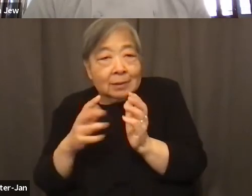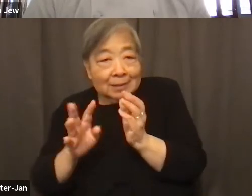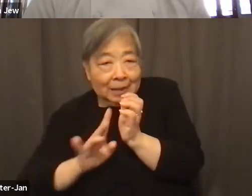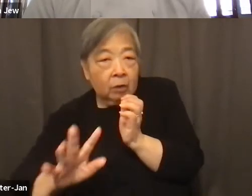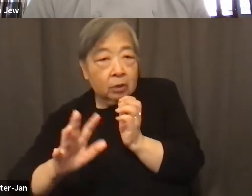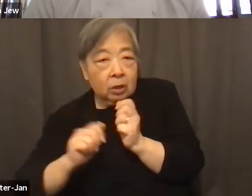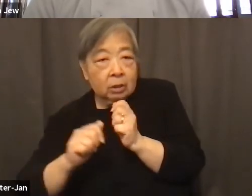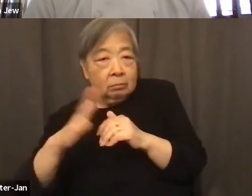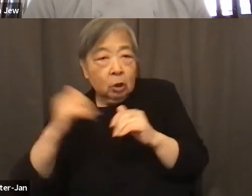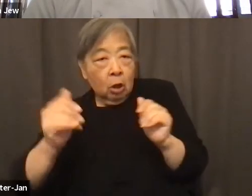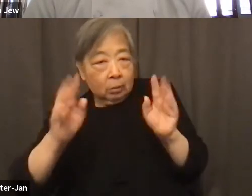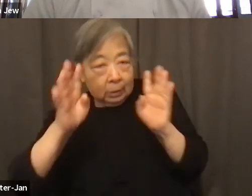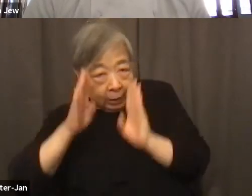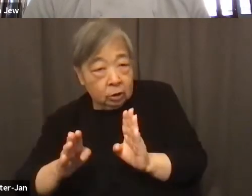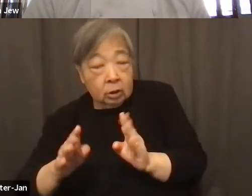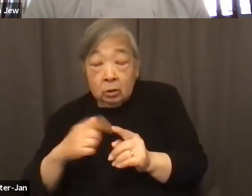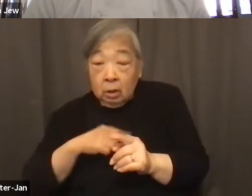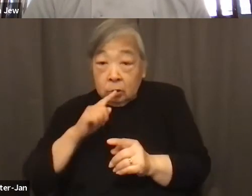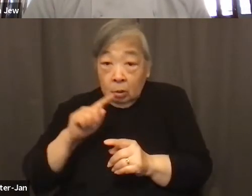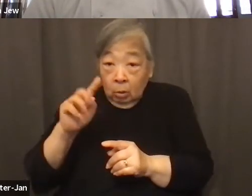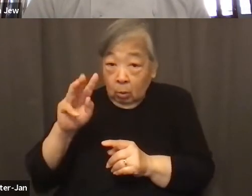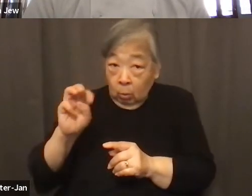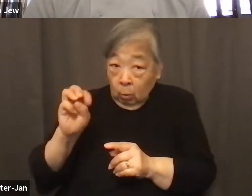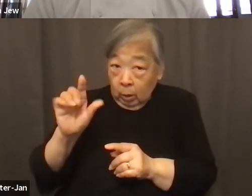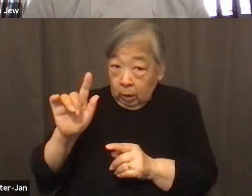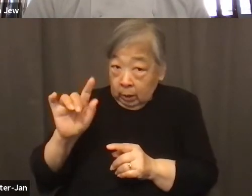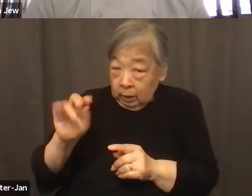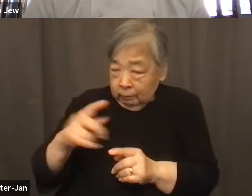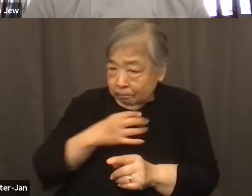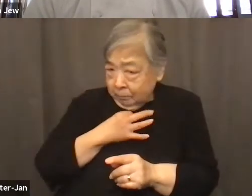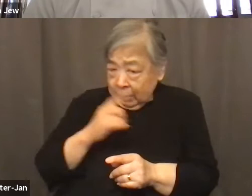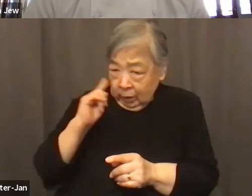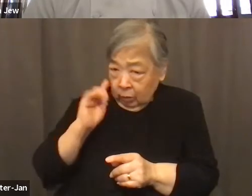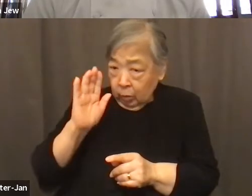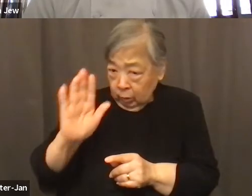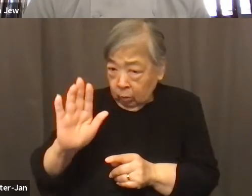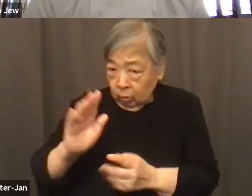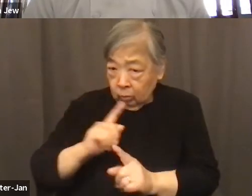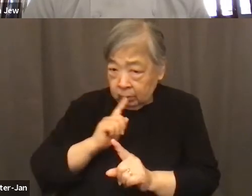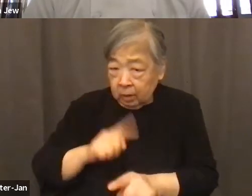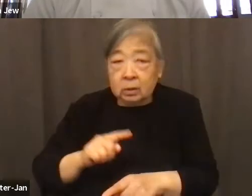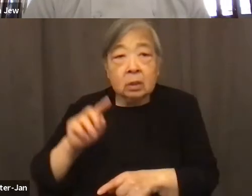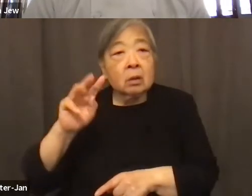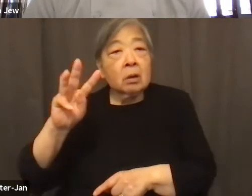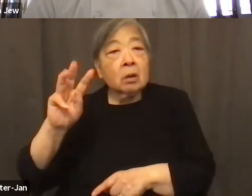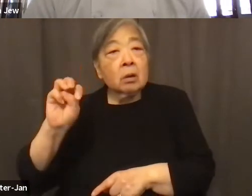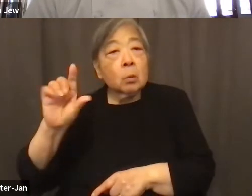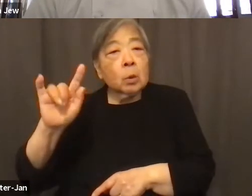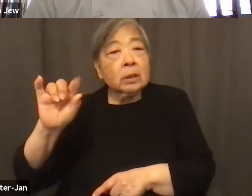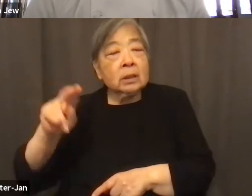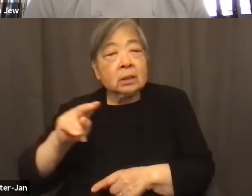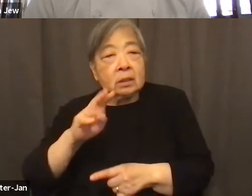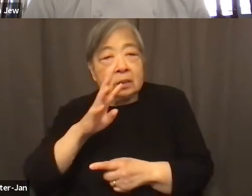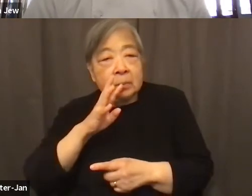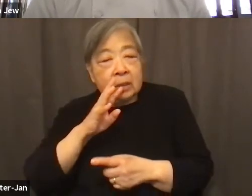So, Wellington, I'm curious to hear your your response. I couldn't even agree more both for what you just said, Brendan and